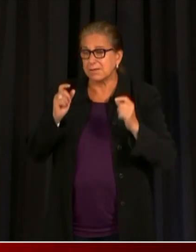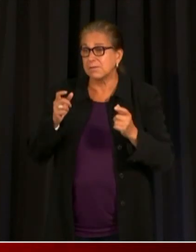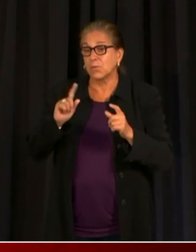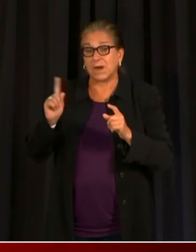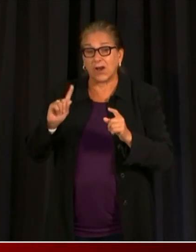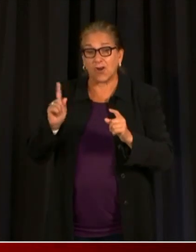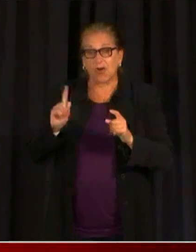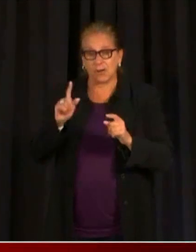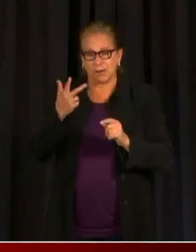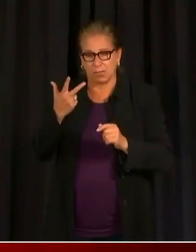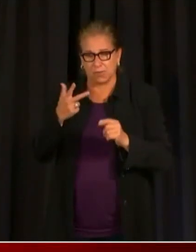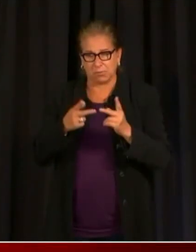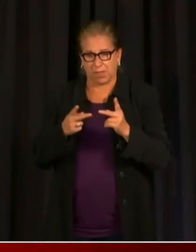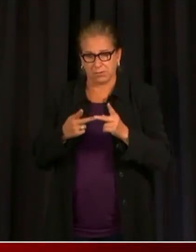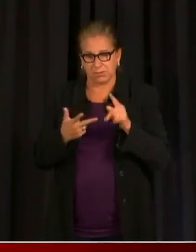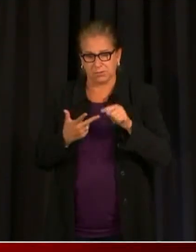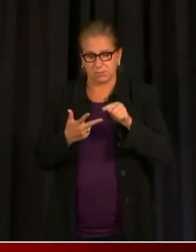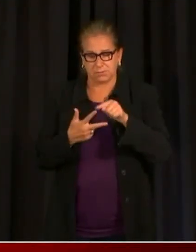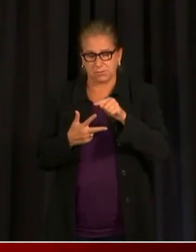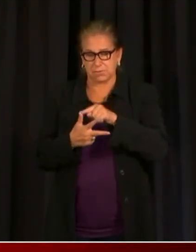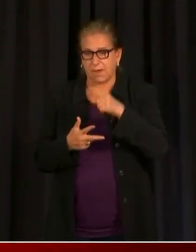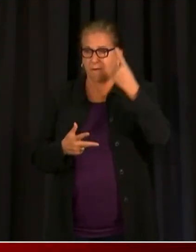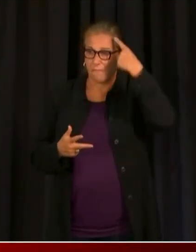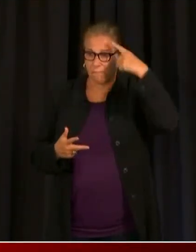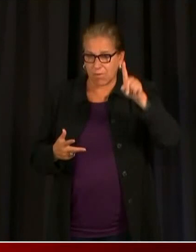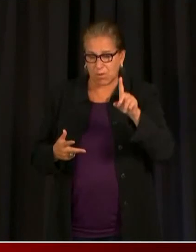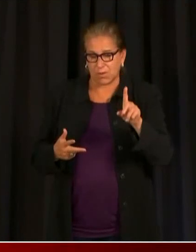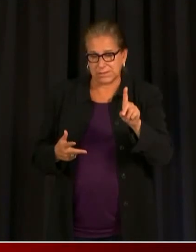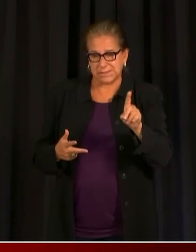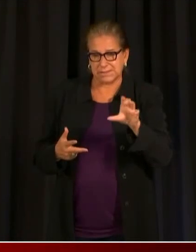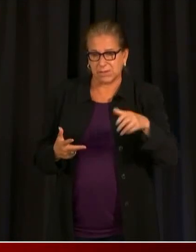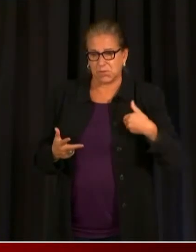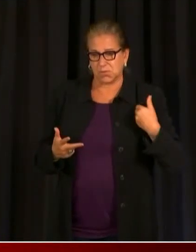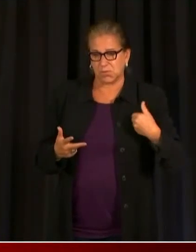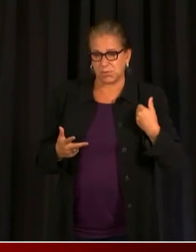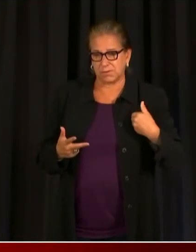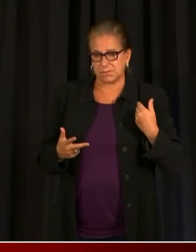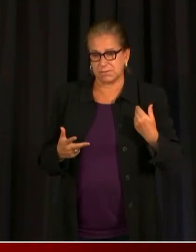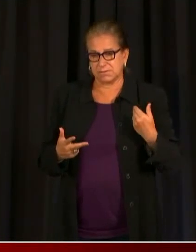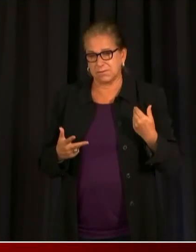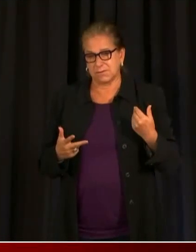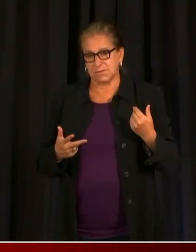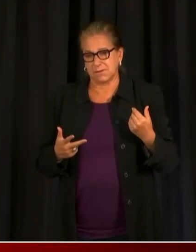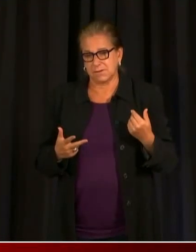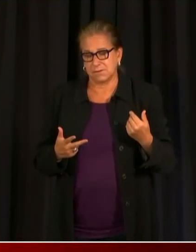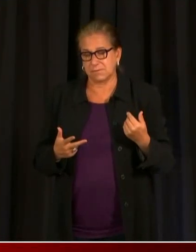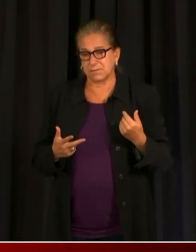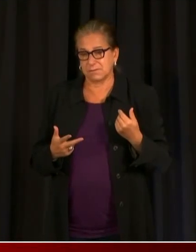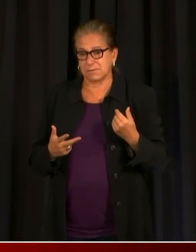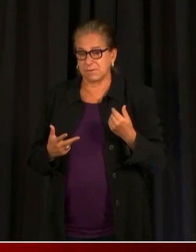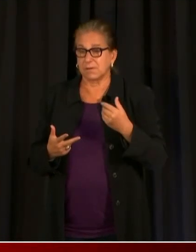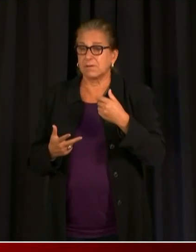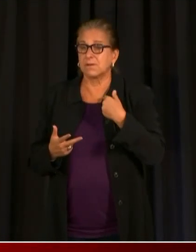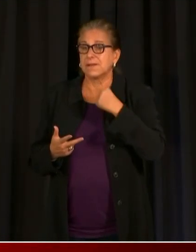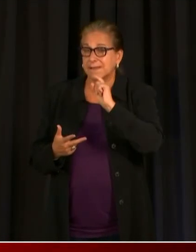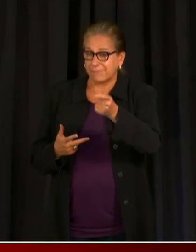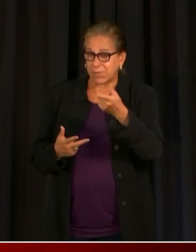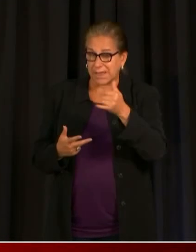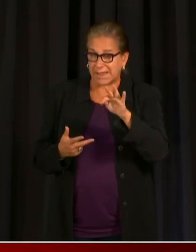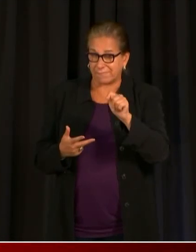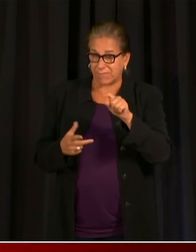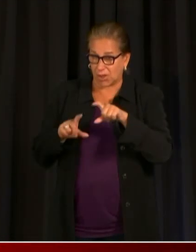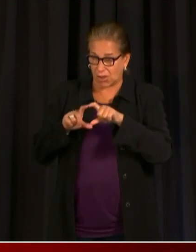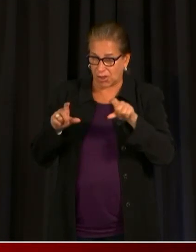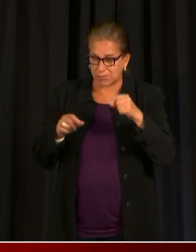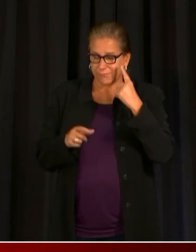youth. Parents and guardians would also be eligible to get one of the $51 gift cards per child vaccinated